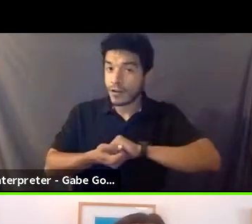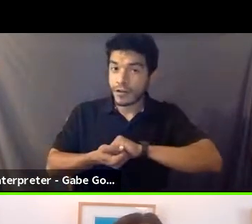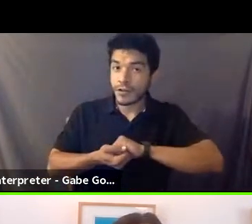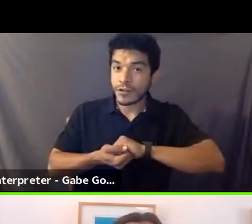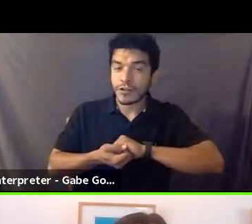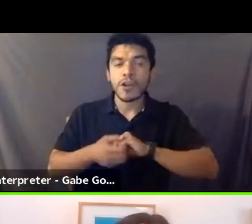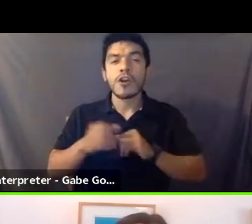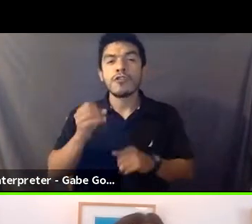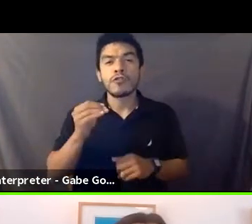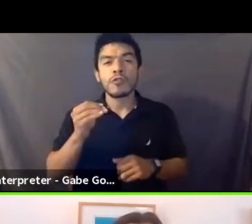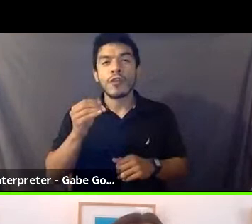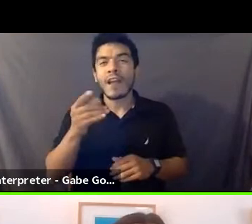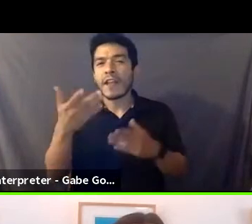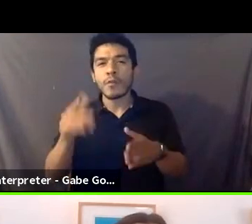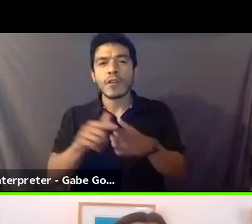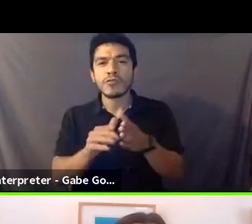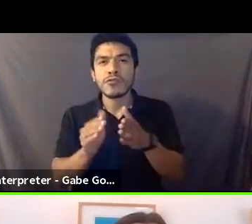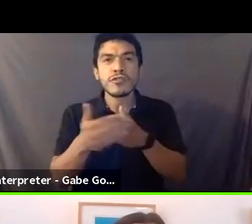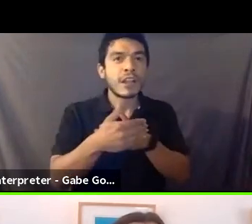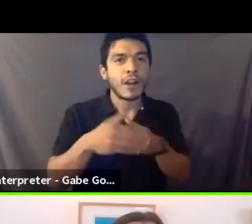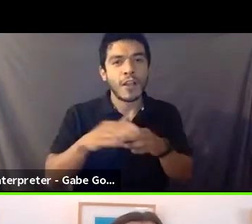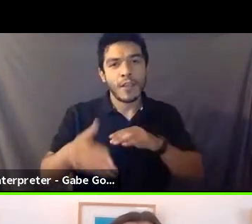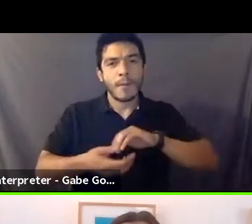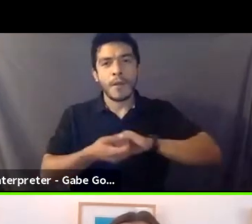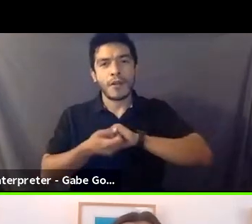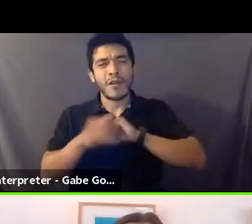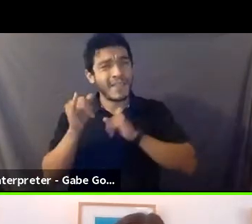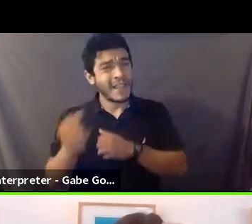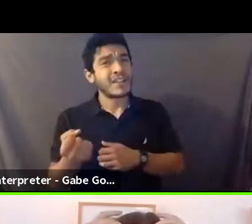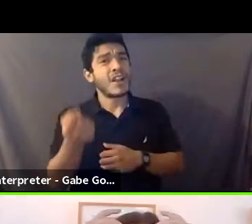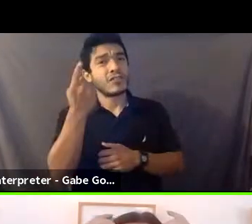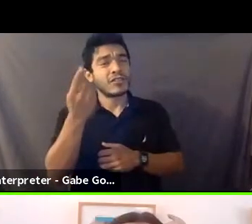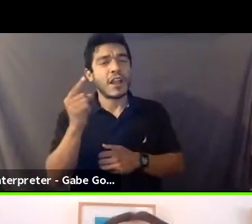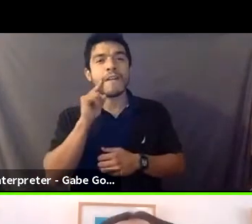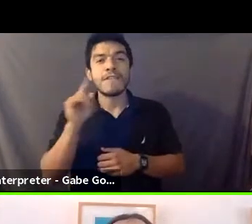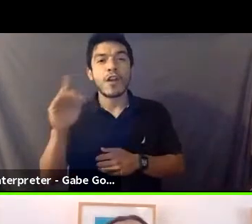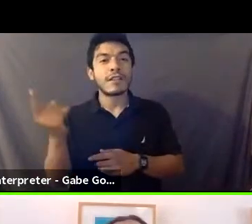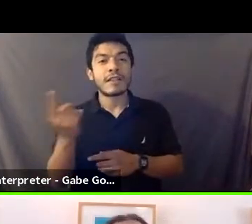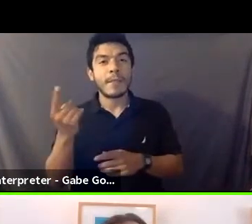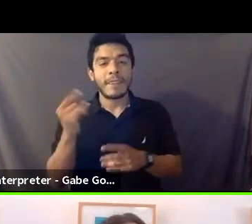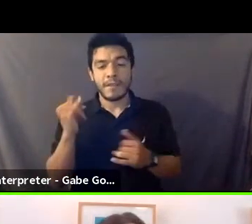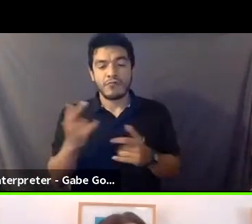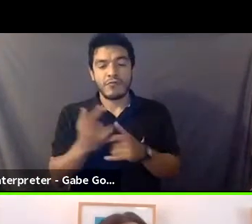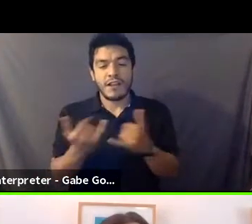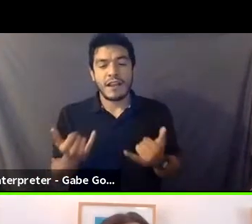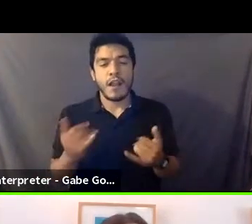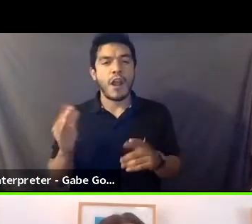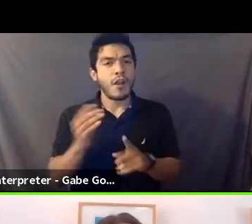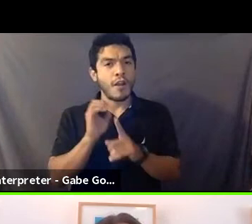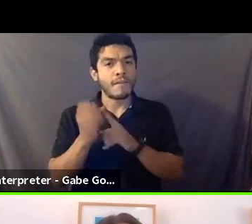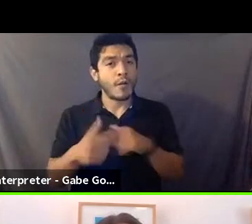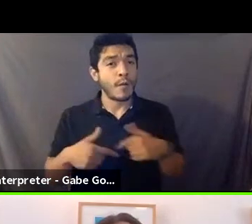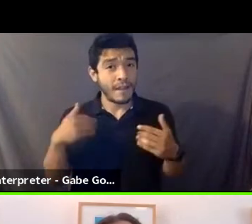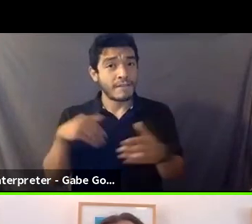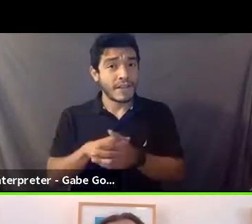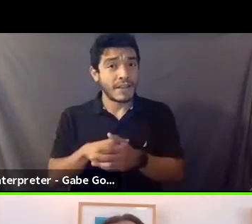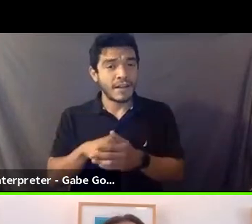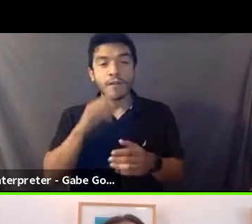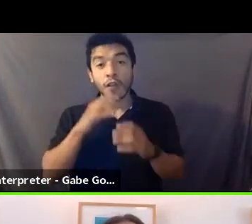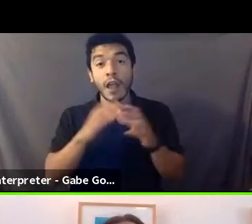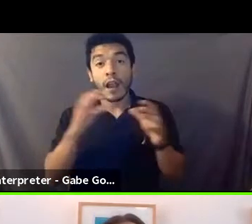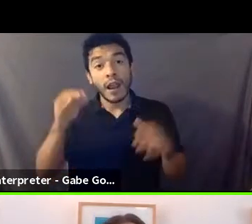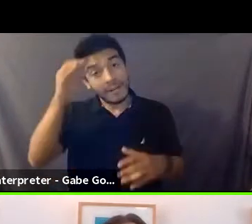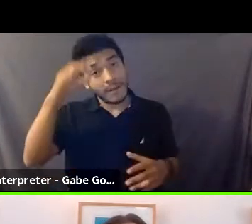you know, in, the current environment that we, that we live in. And, and so I think that for, for a lot of men, it's really